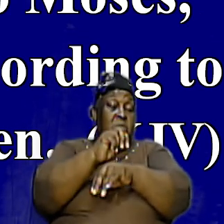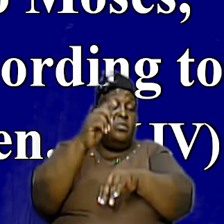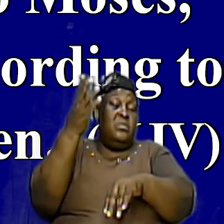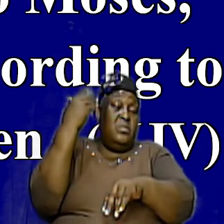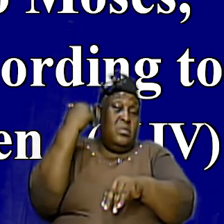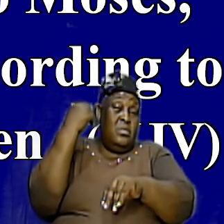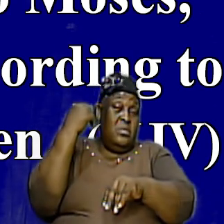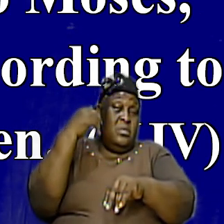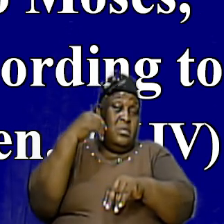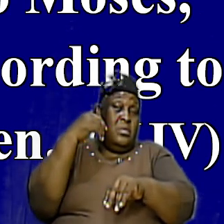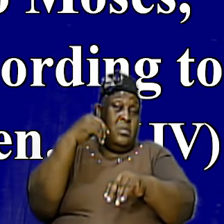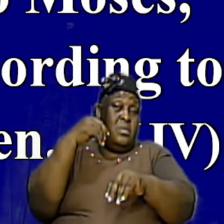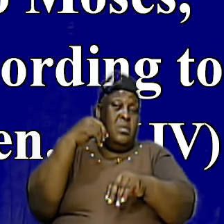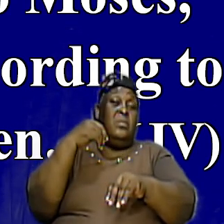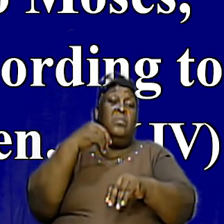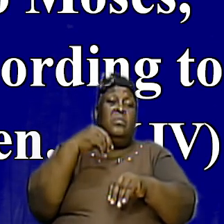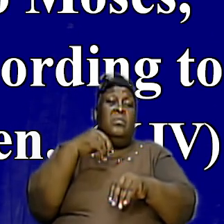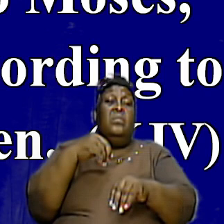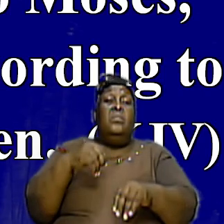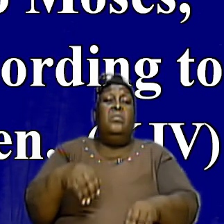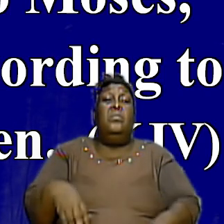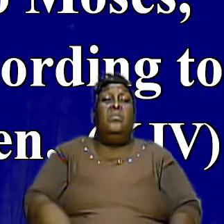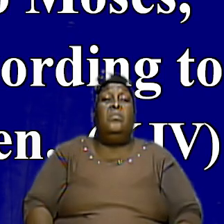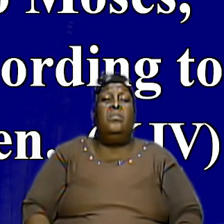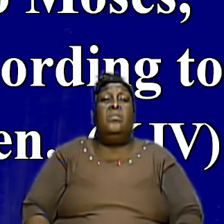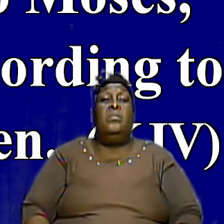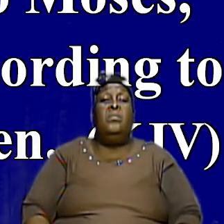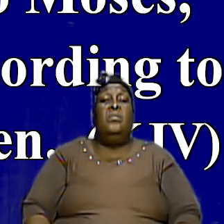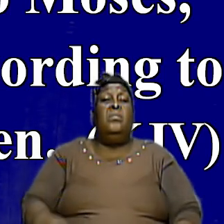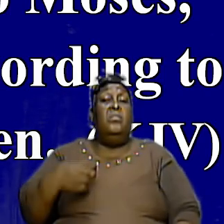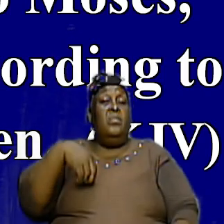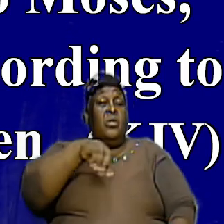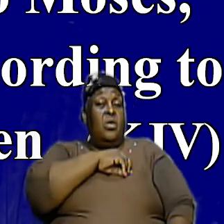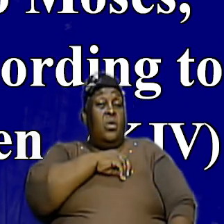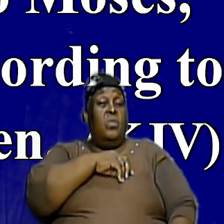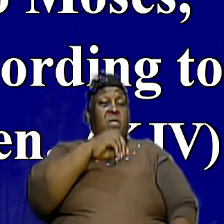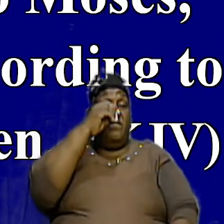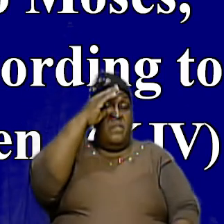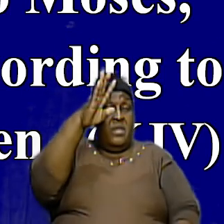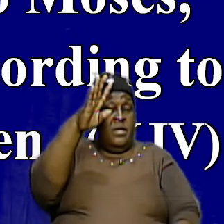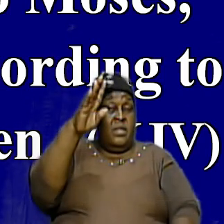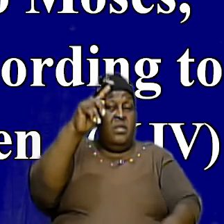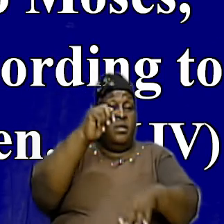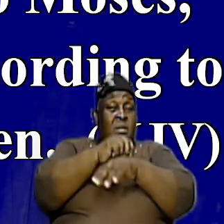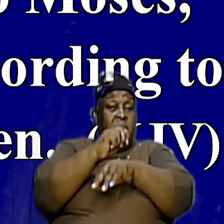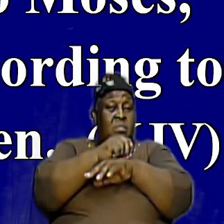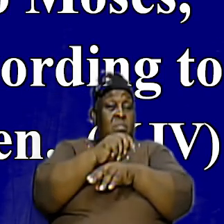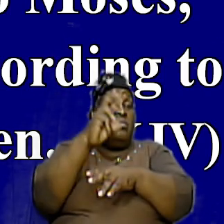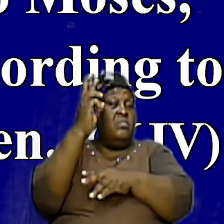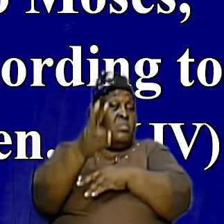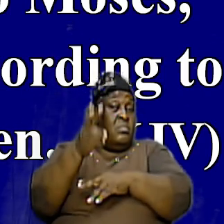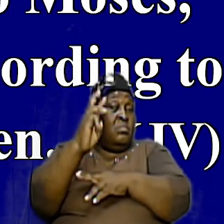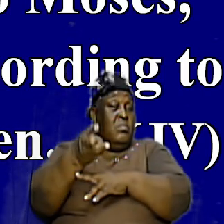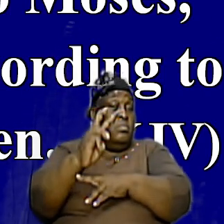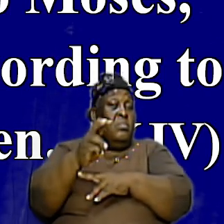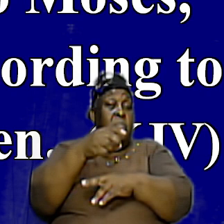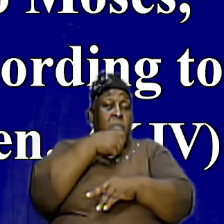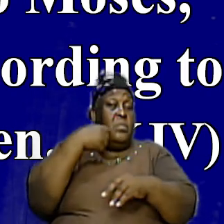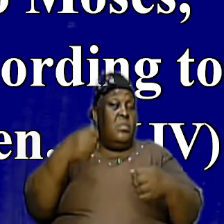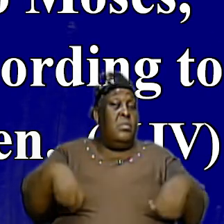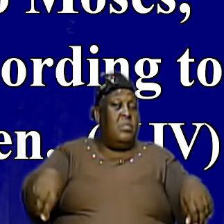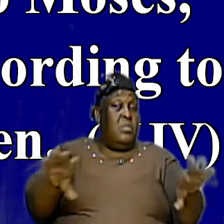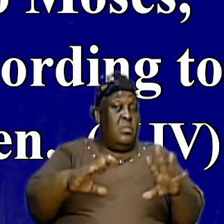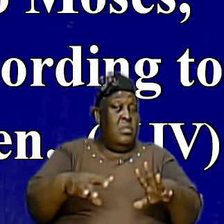but we will break it down in a little while our fathers had the tabernacle of the witness in the wilderness